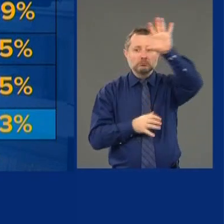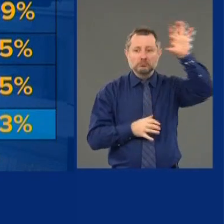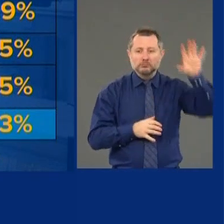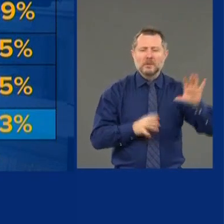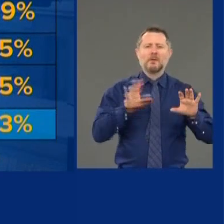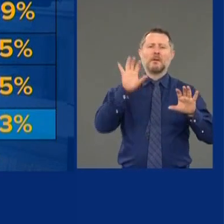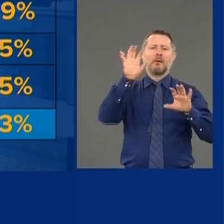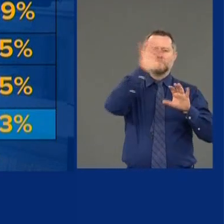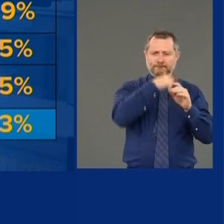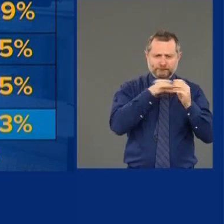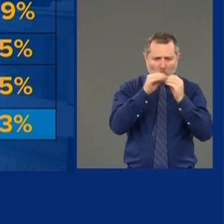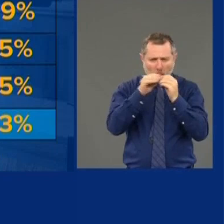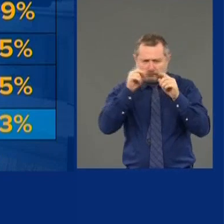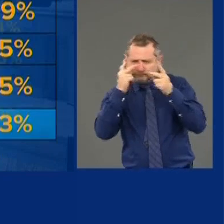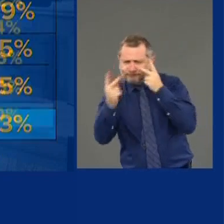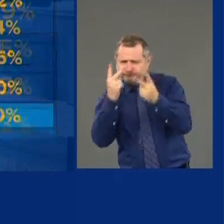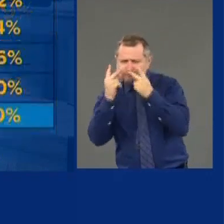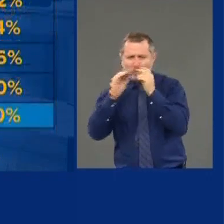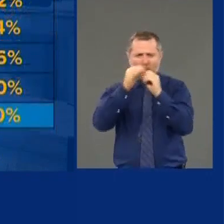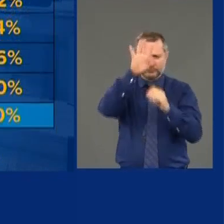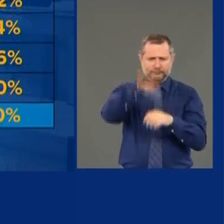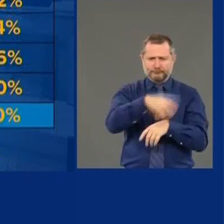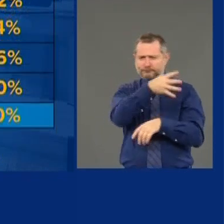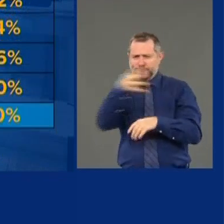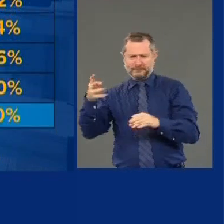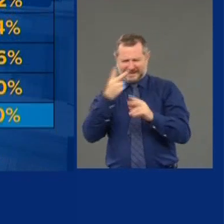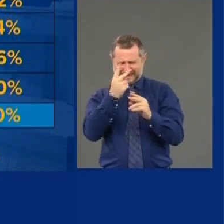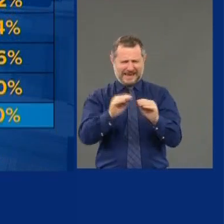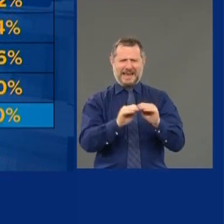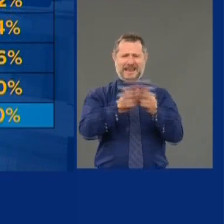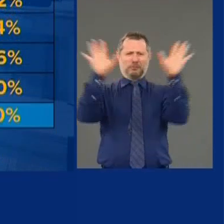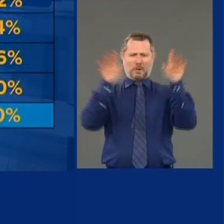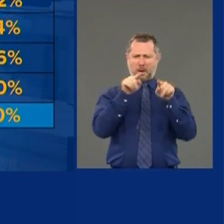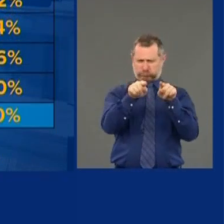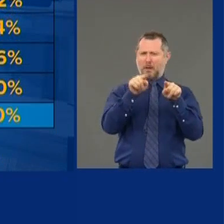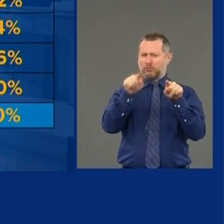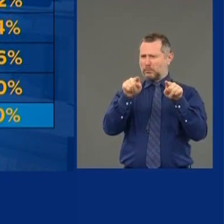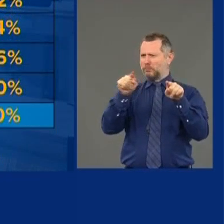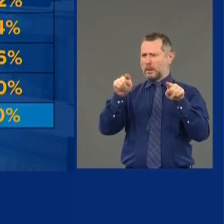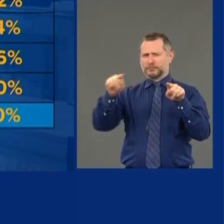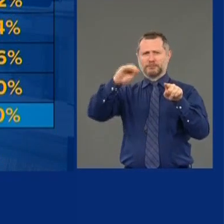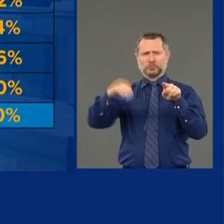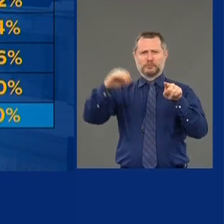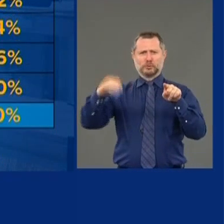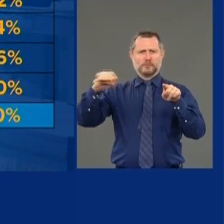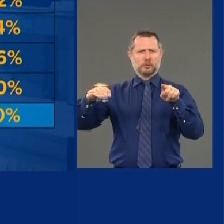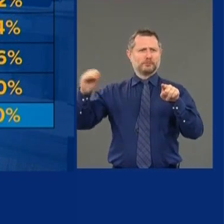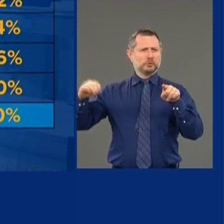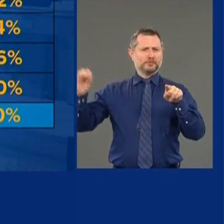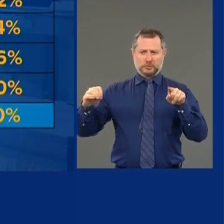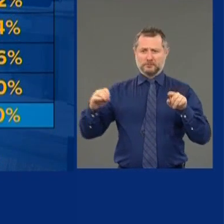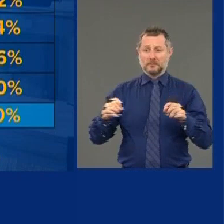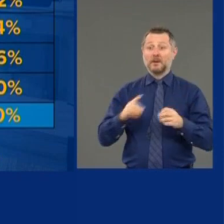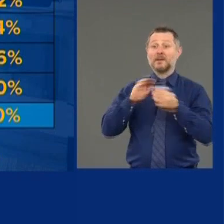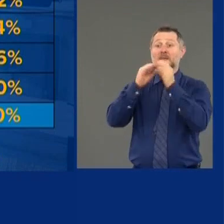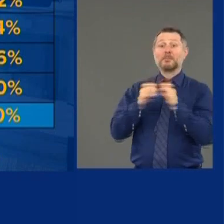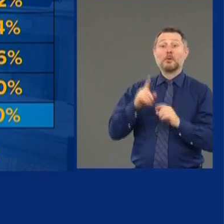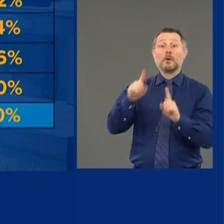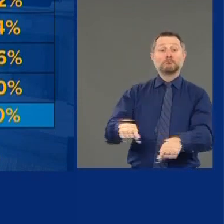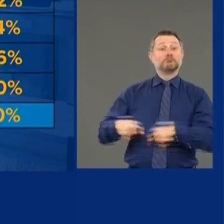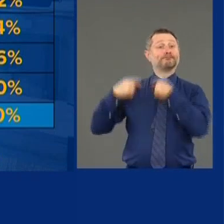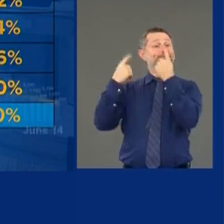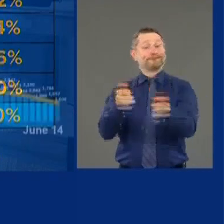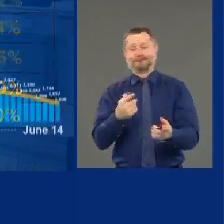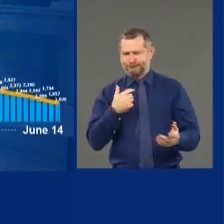And you can see exactly what has been happening since the reopening. All of the numbers so far